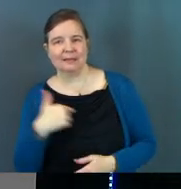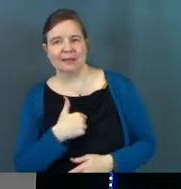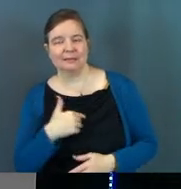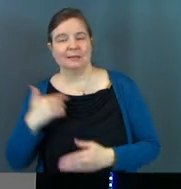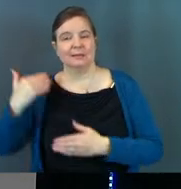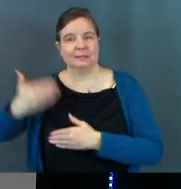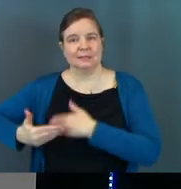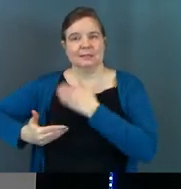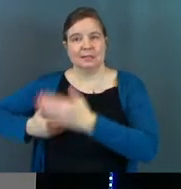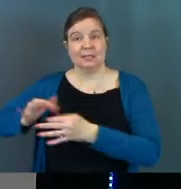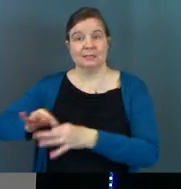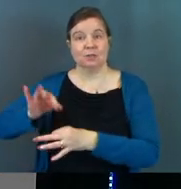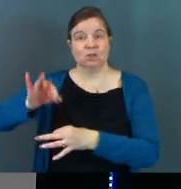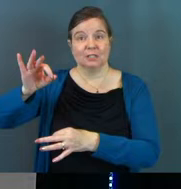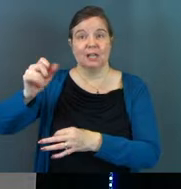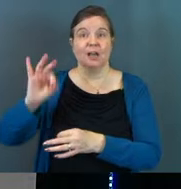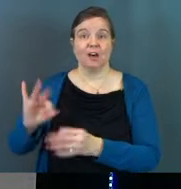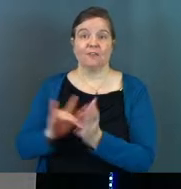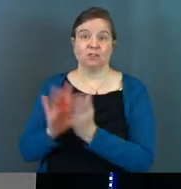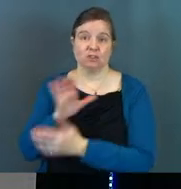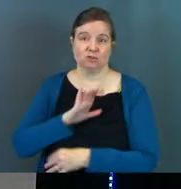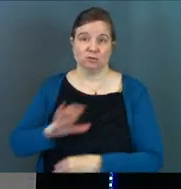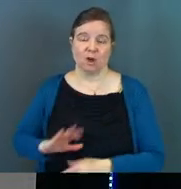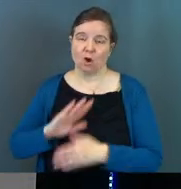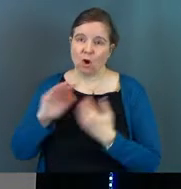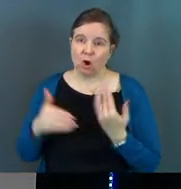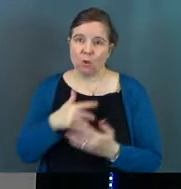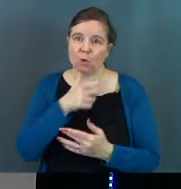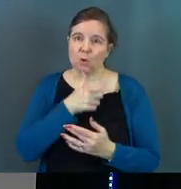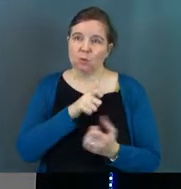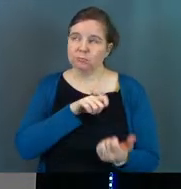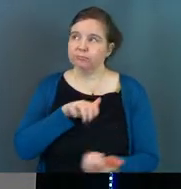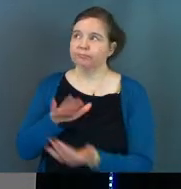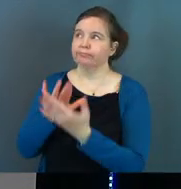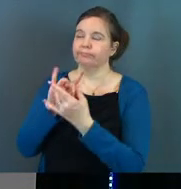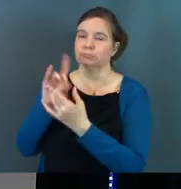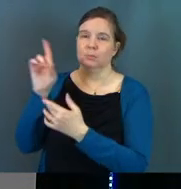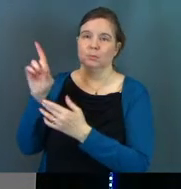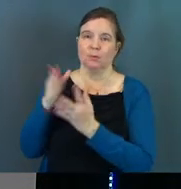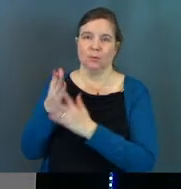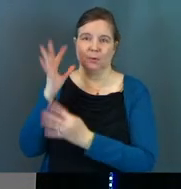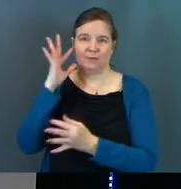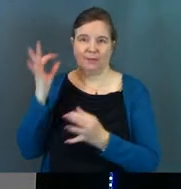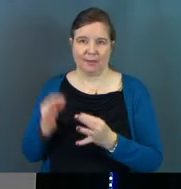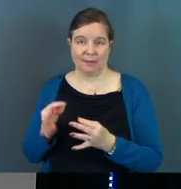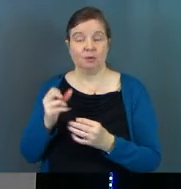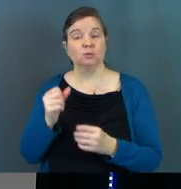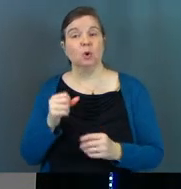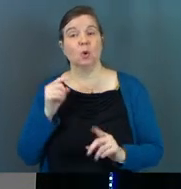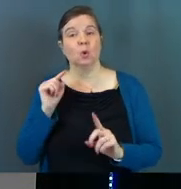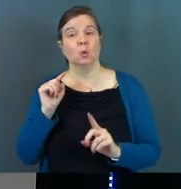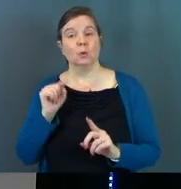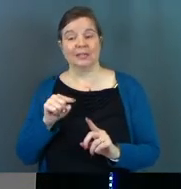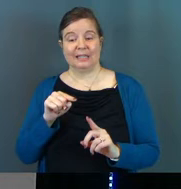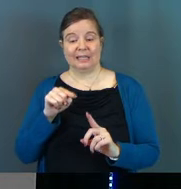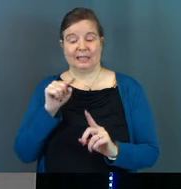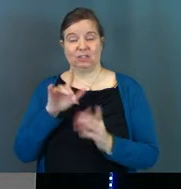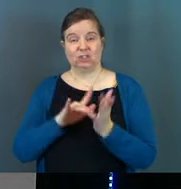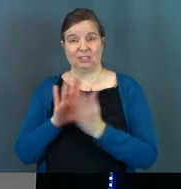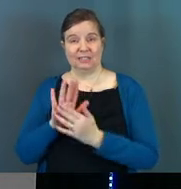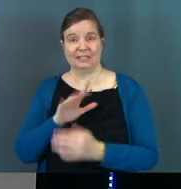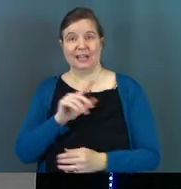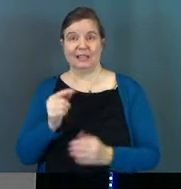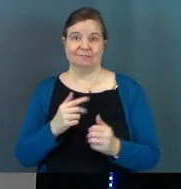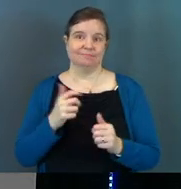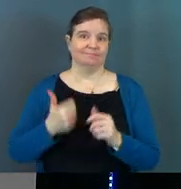descendants spiritually of Jesus Christ, all who would come to him in faith. So he is the king,